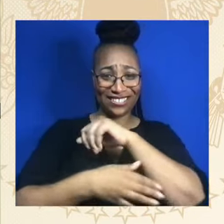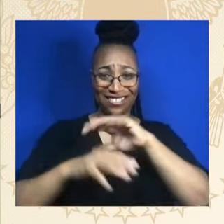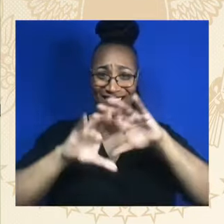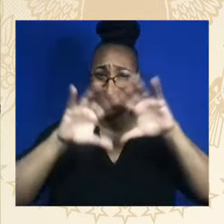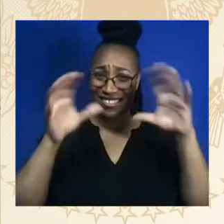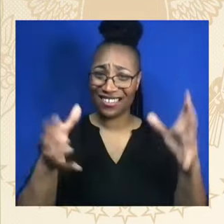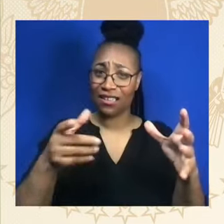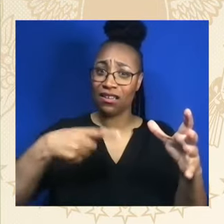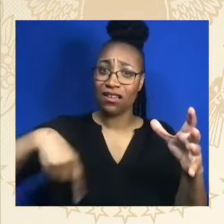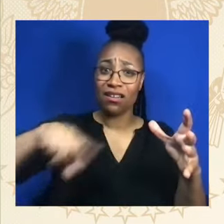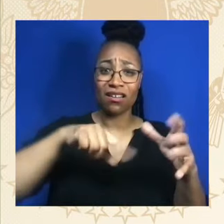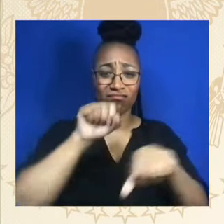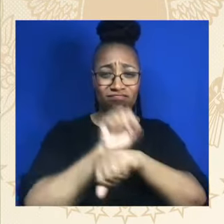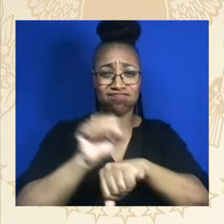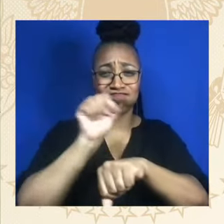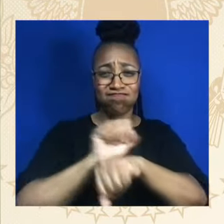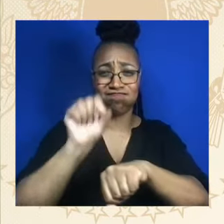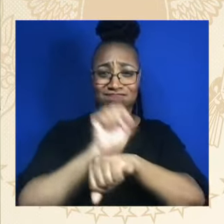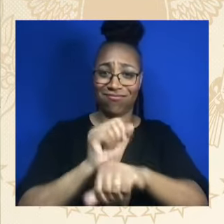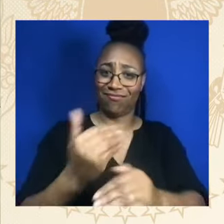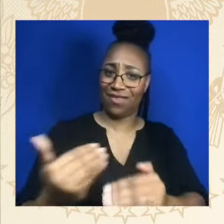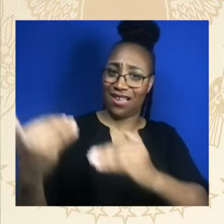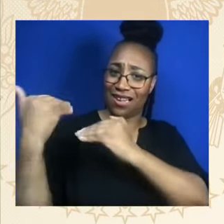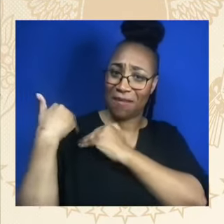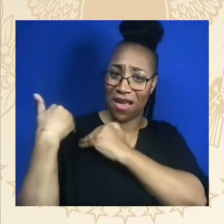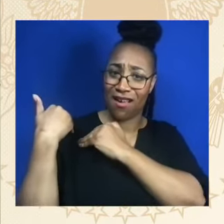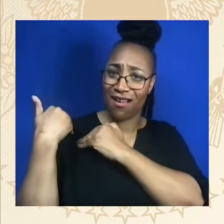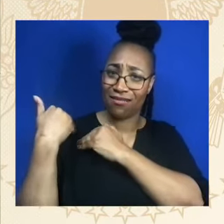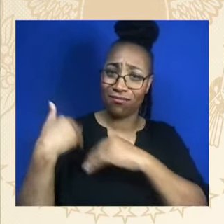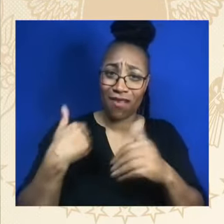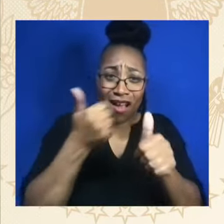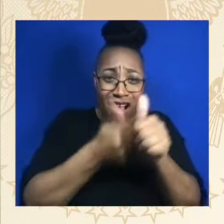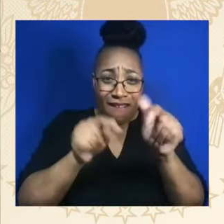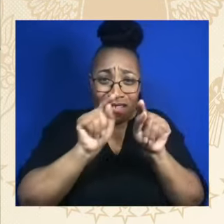So to everyone here, all of Duane's friends,